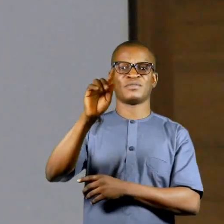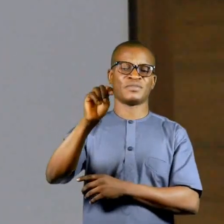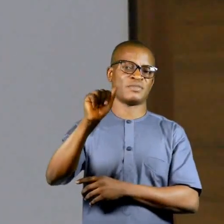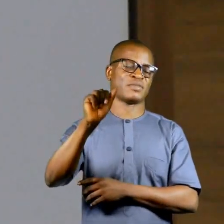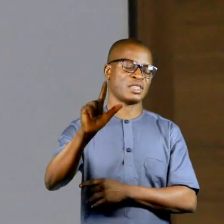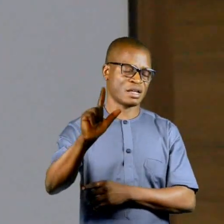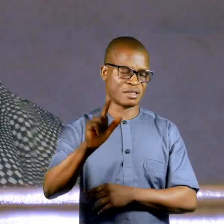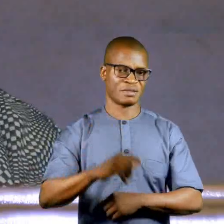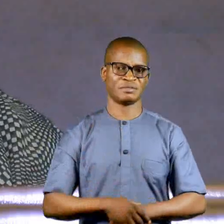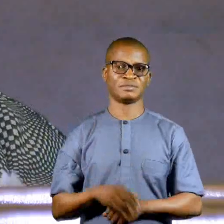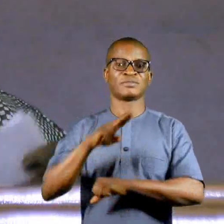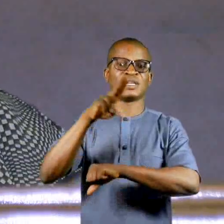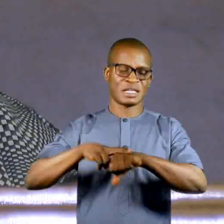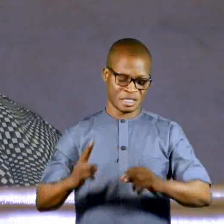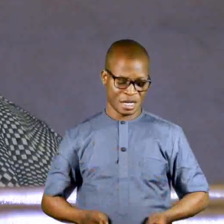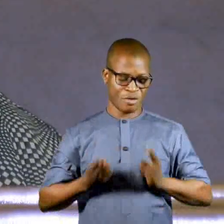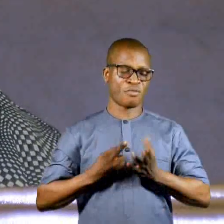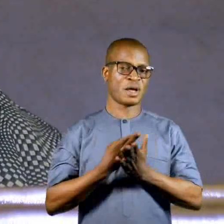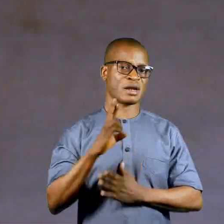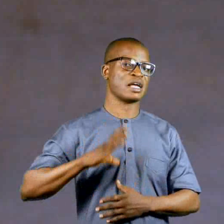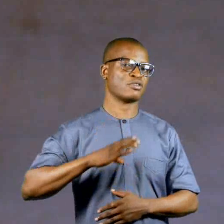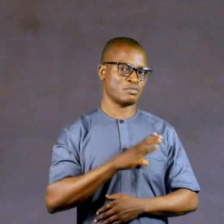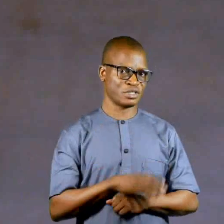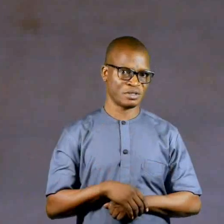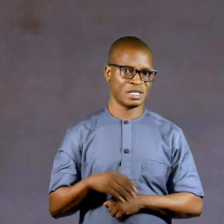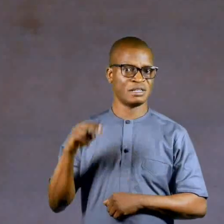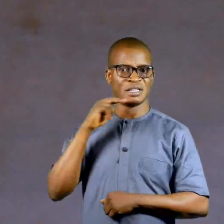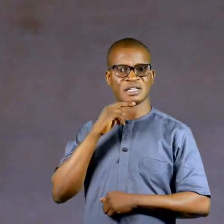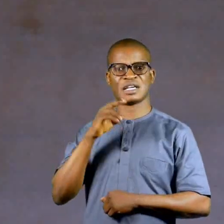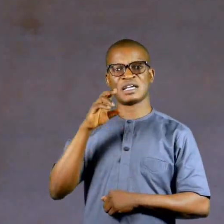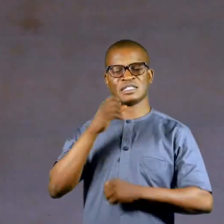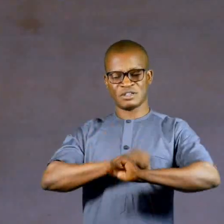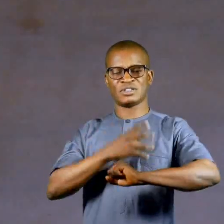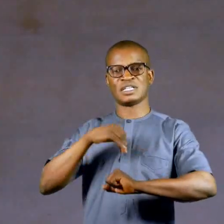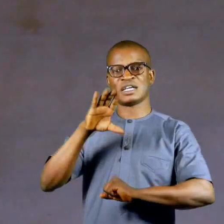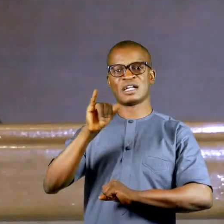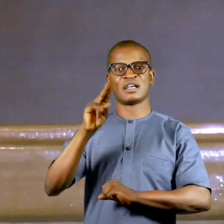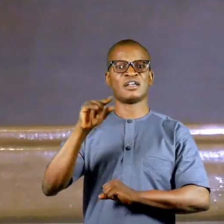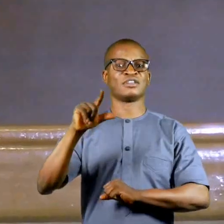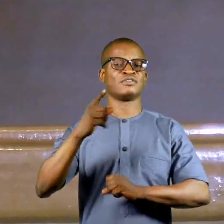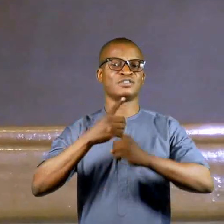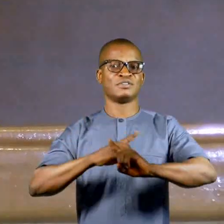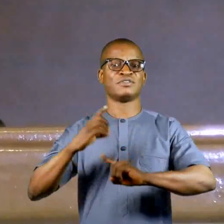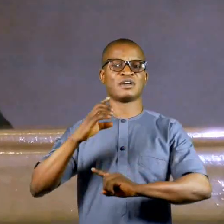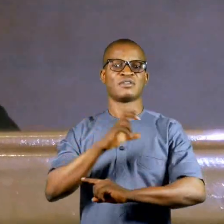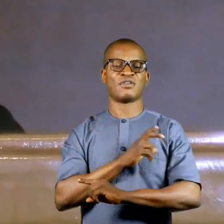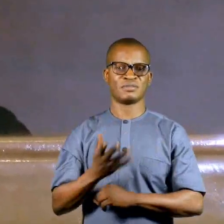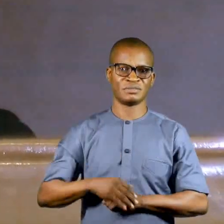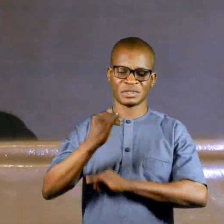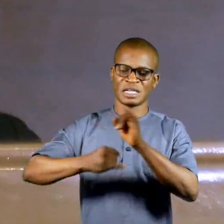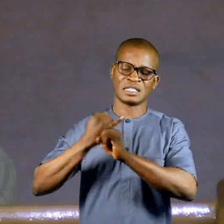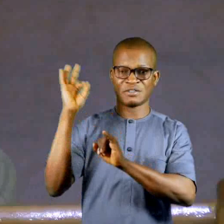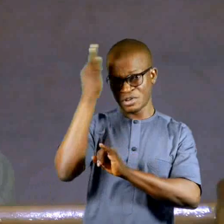Abuse, and Labor, National Human Rights Commission, Nigeria Security and Civil Defense Corps, International Federation